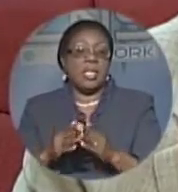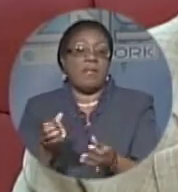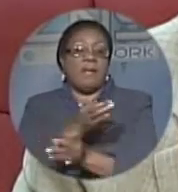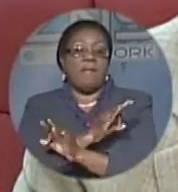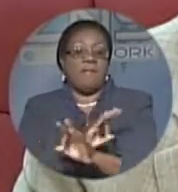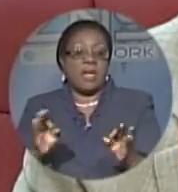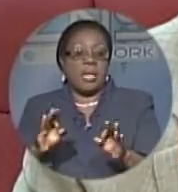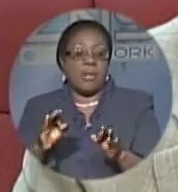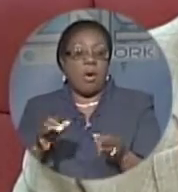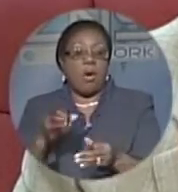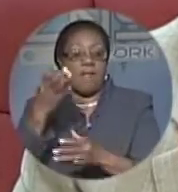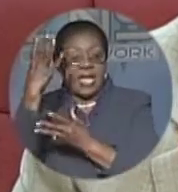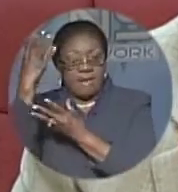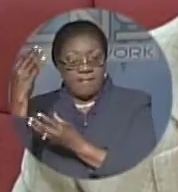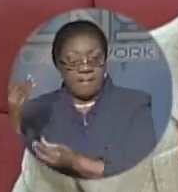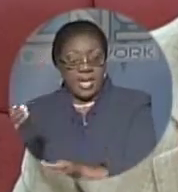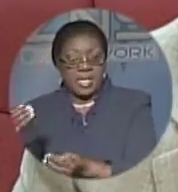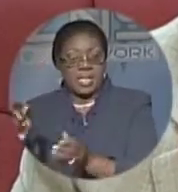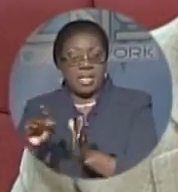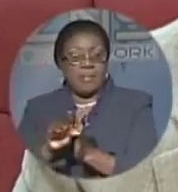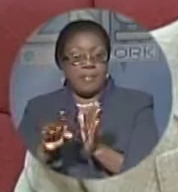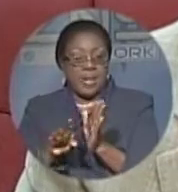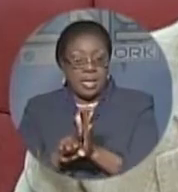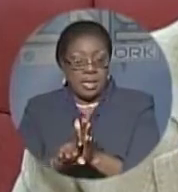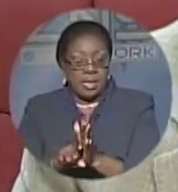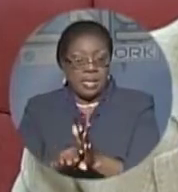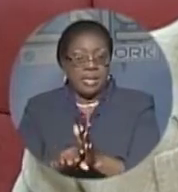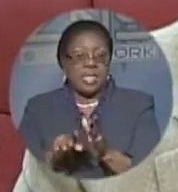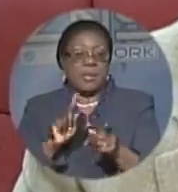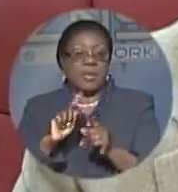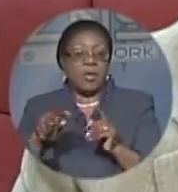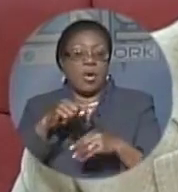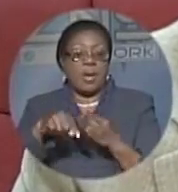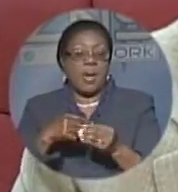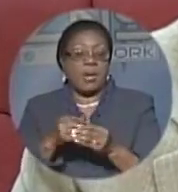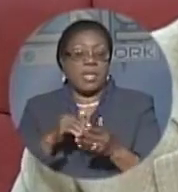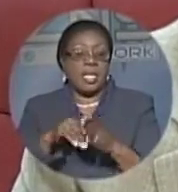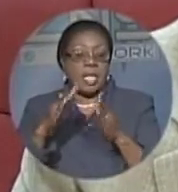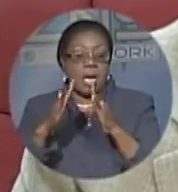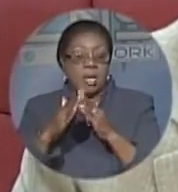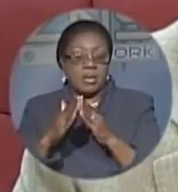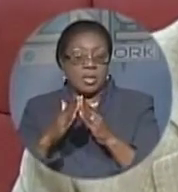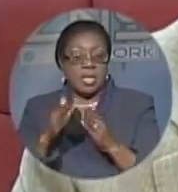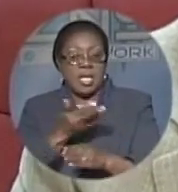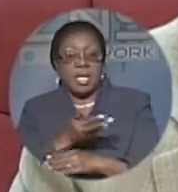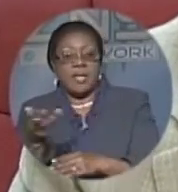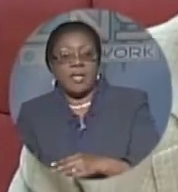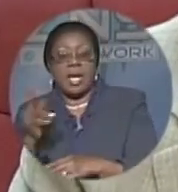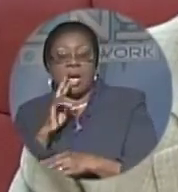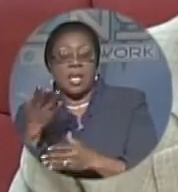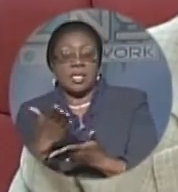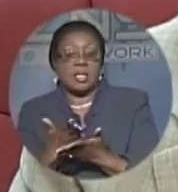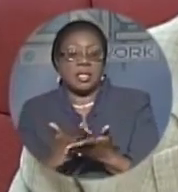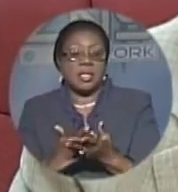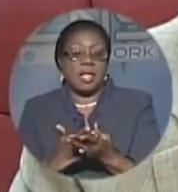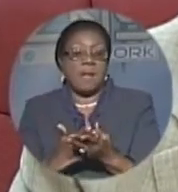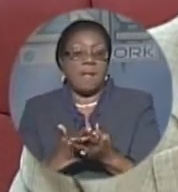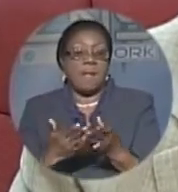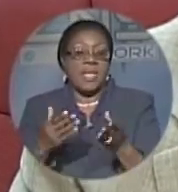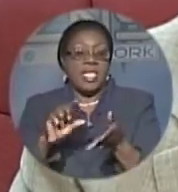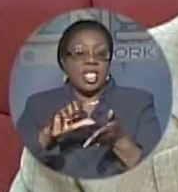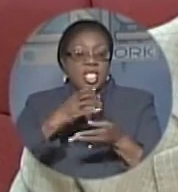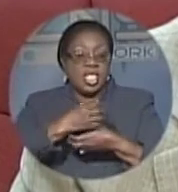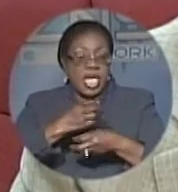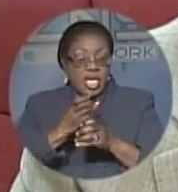that we intend to debate and pass. There are some amendments